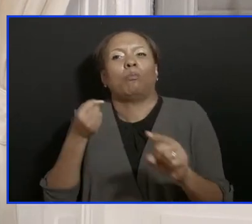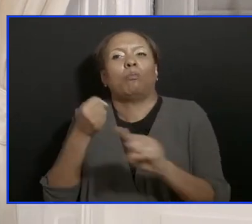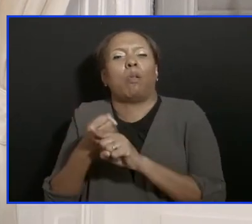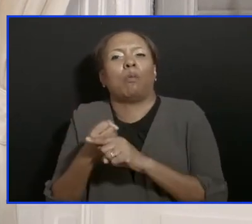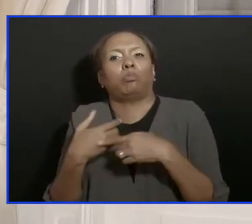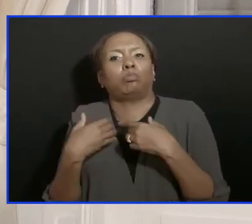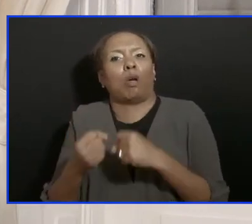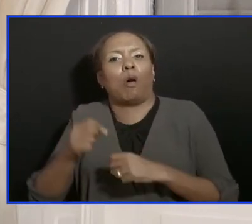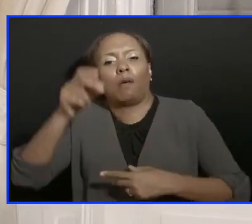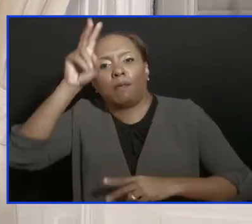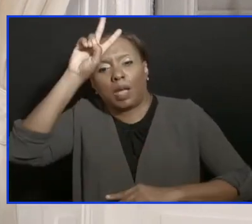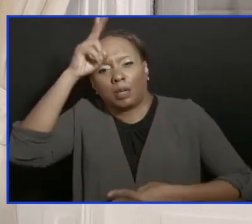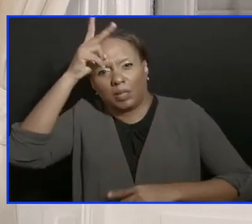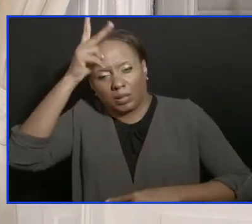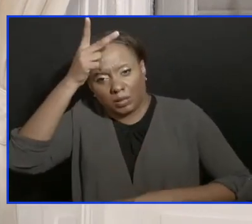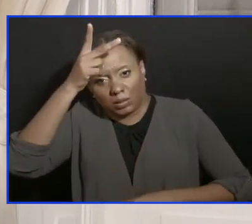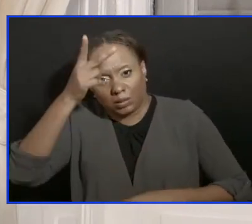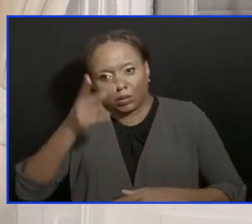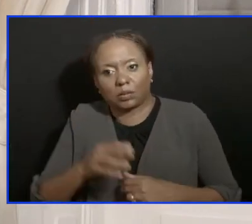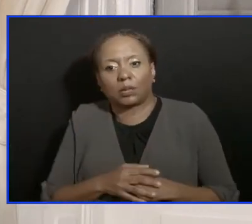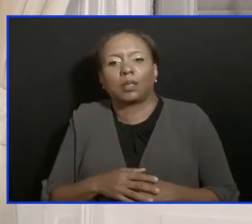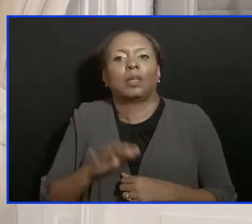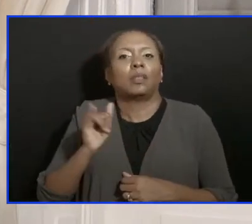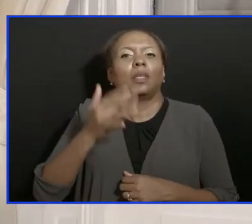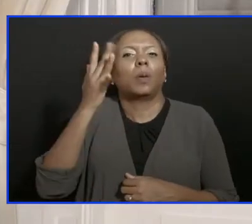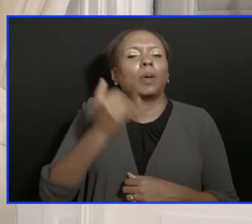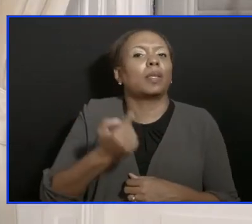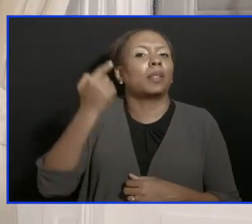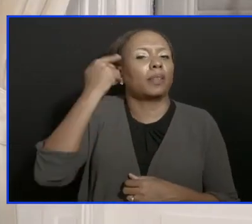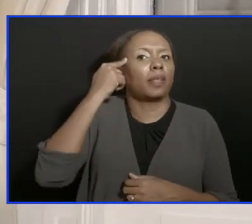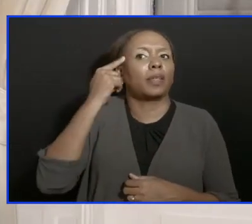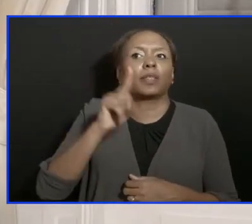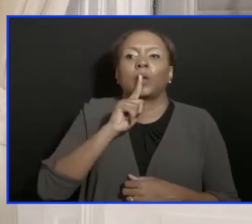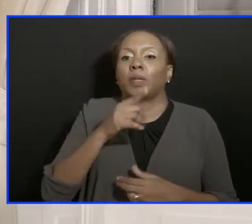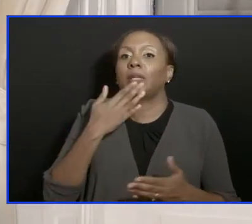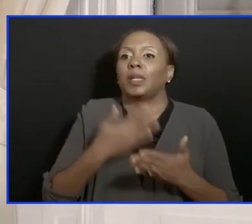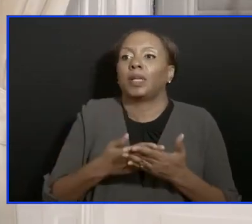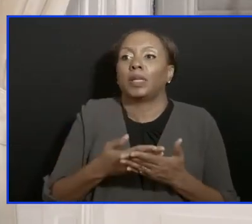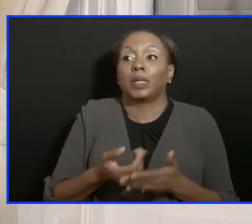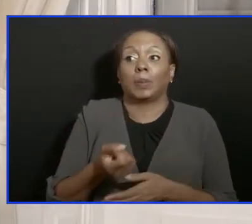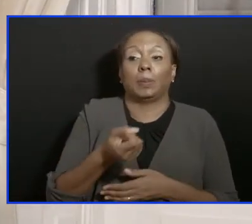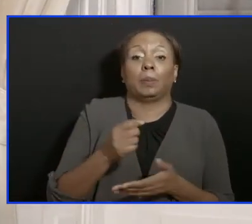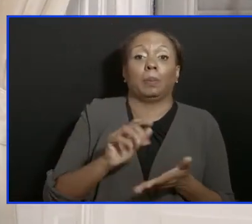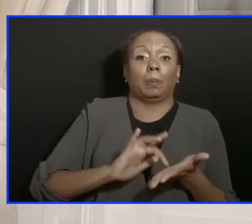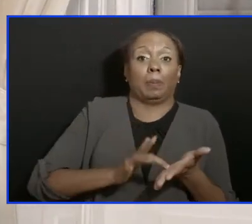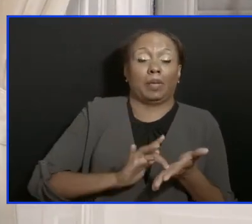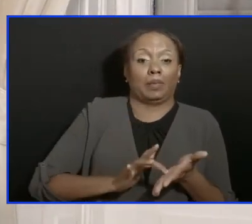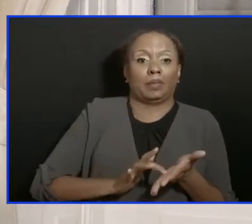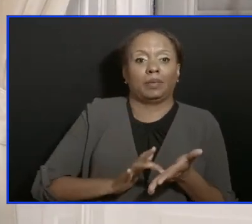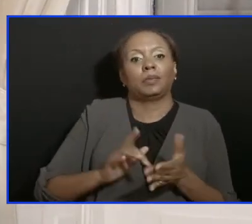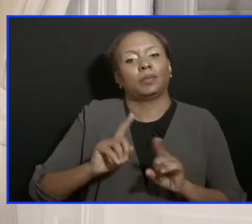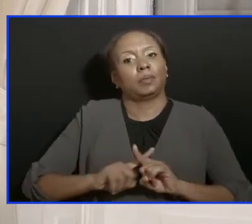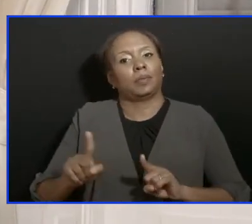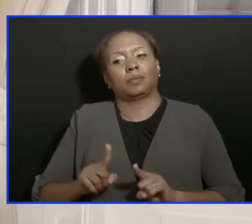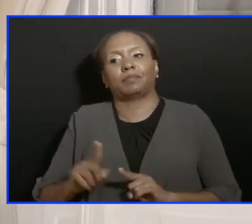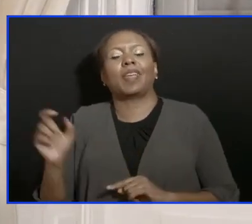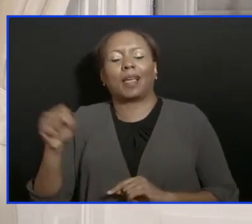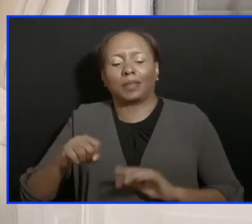they certainly consider it to be a game changer. Now, as Dr. Ford said, yes, with every single